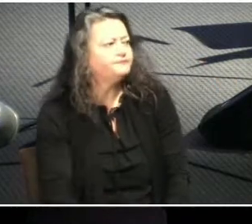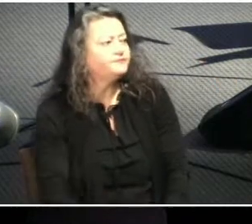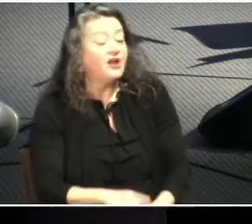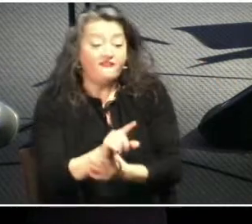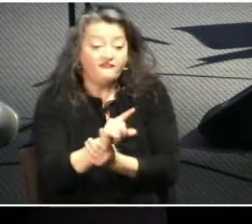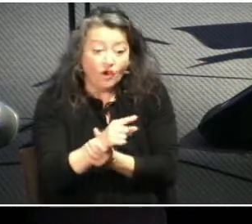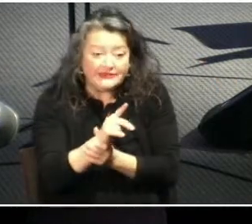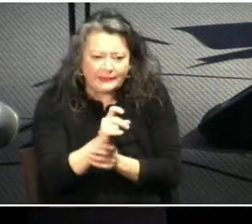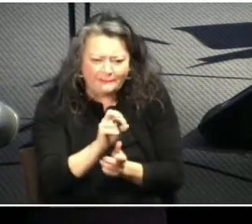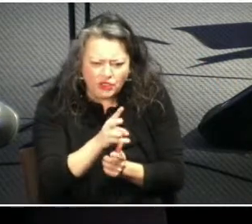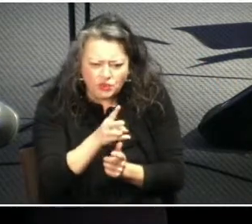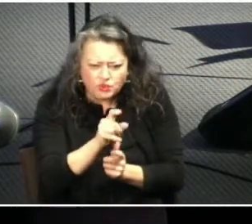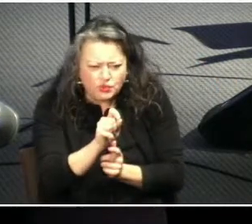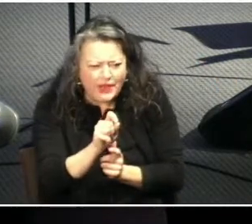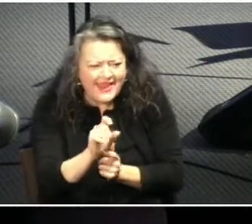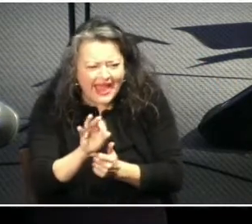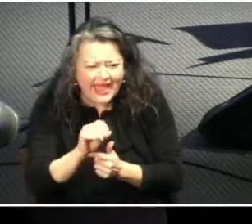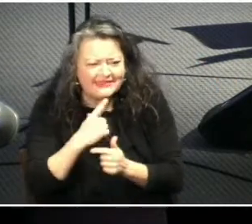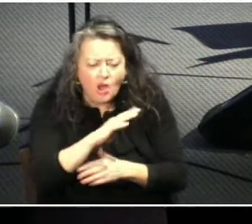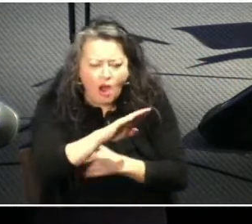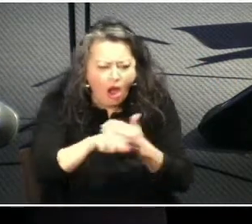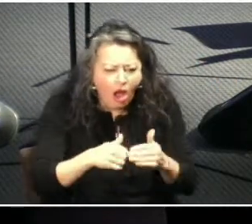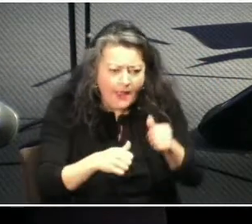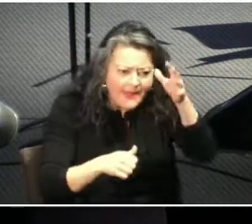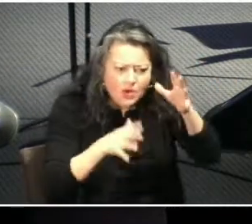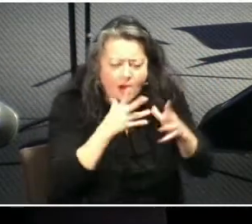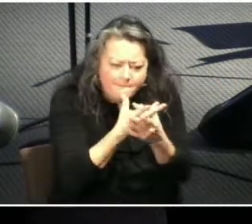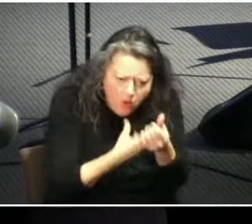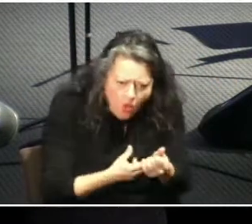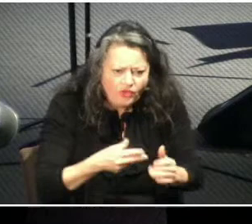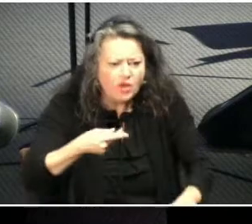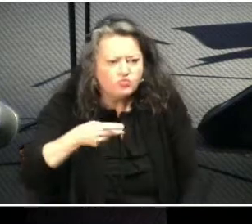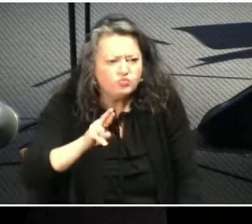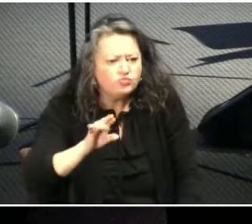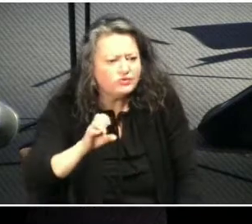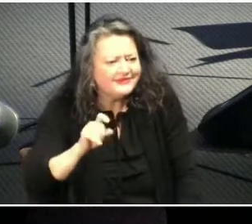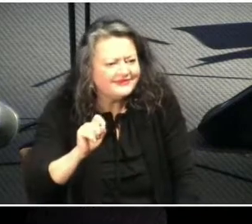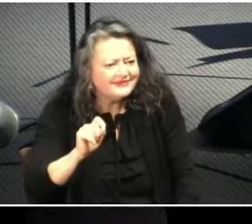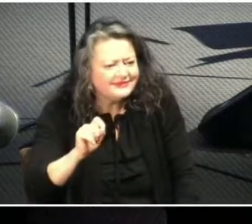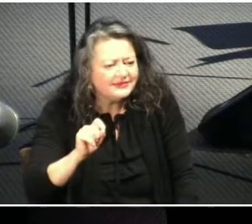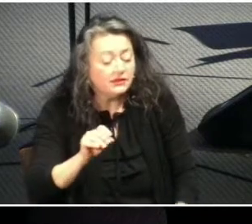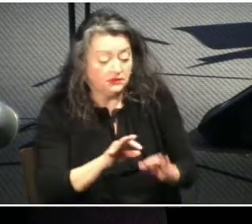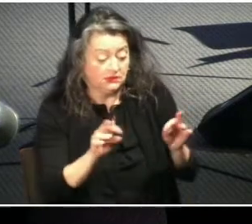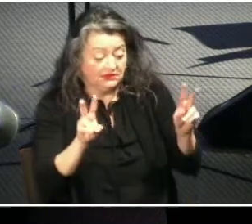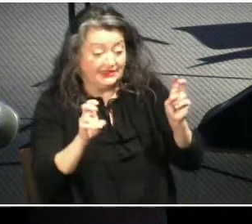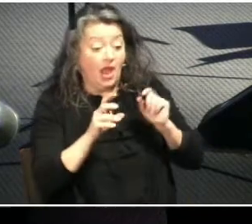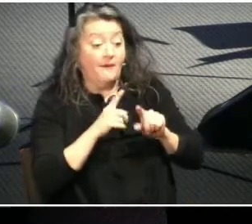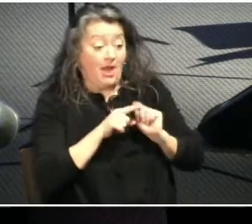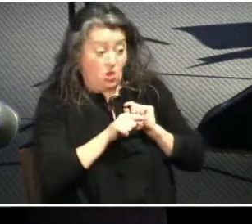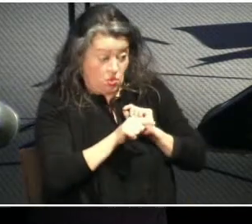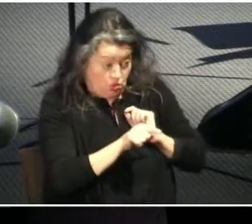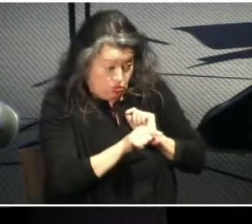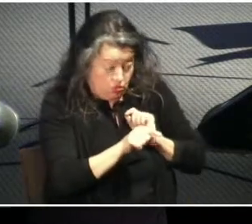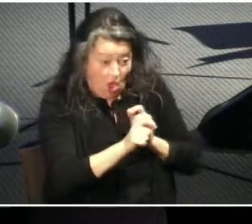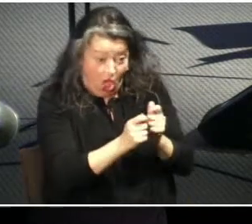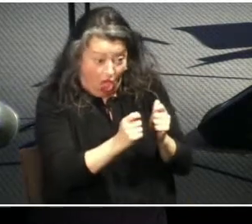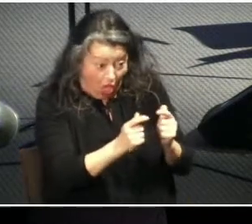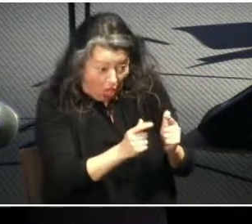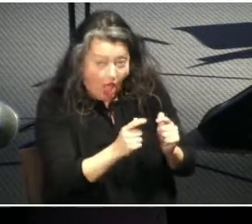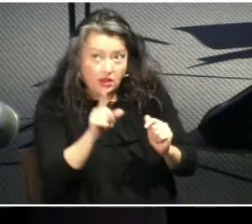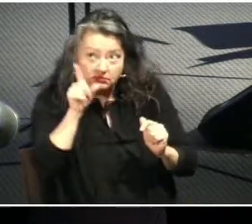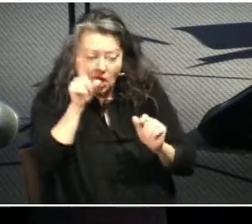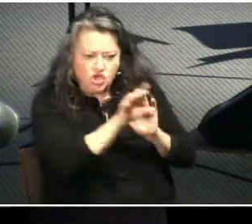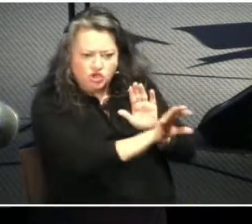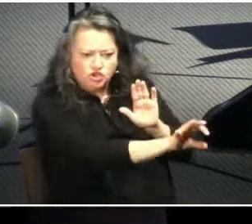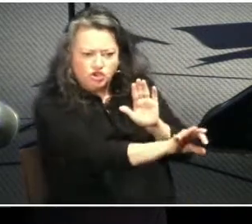our priests first peter 2 9 says but you everyone are a chosen